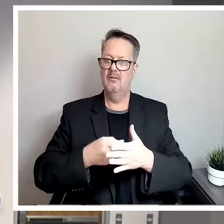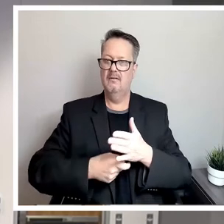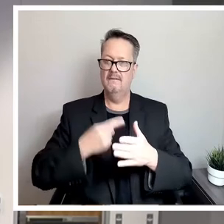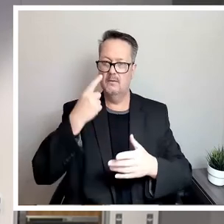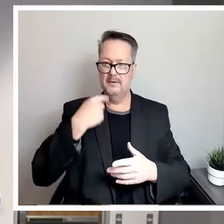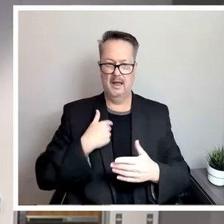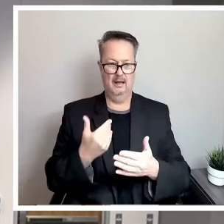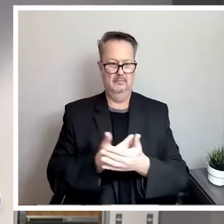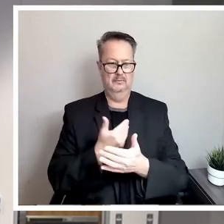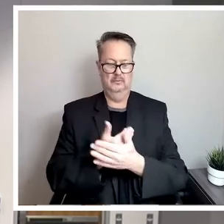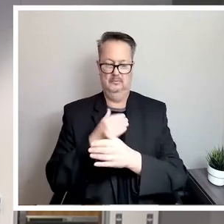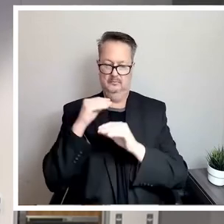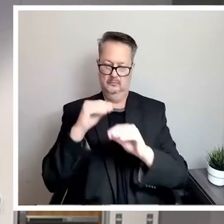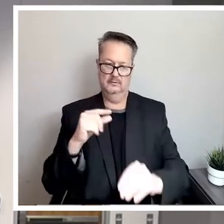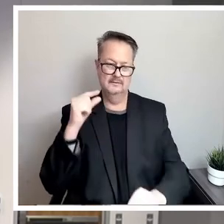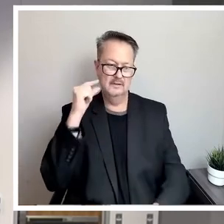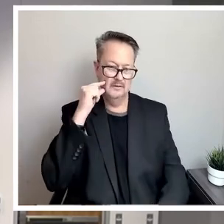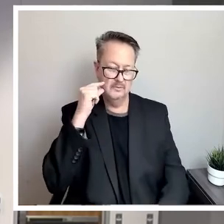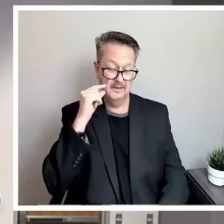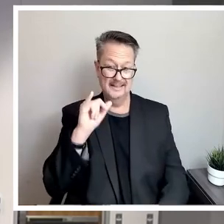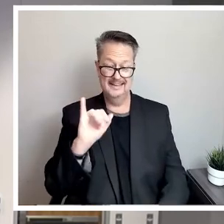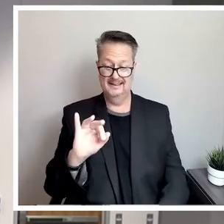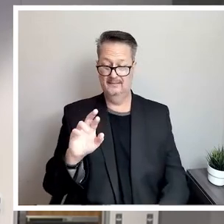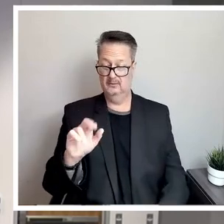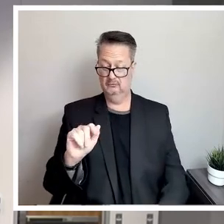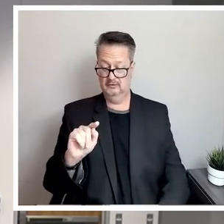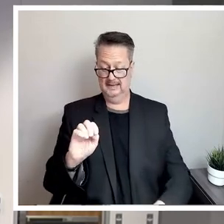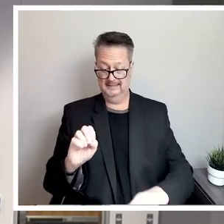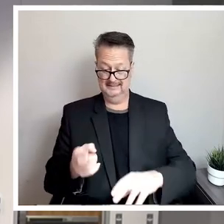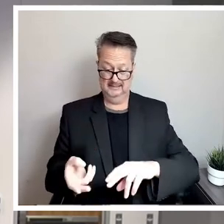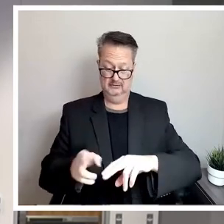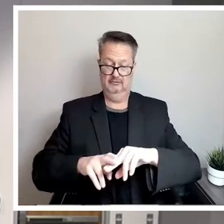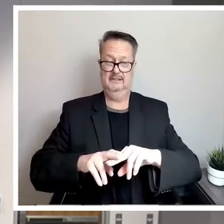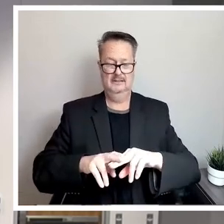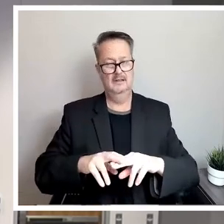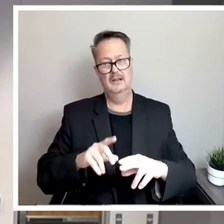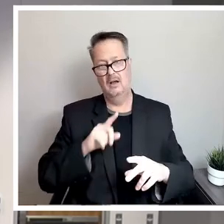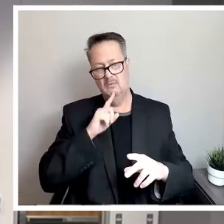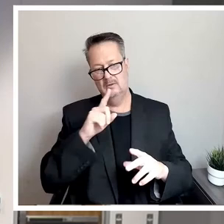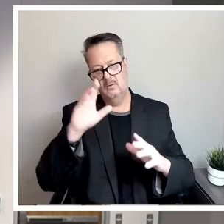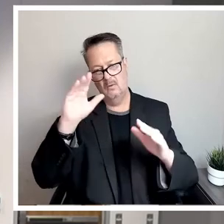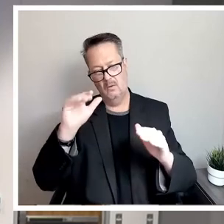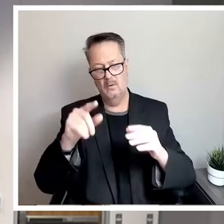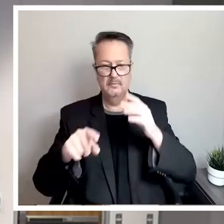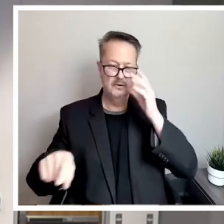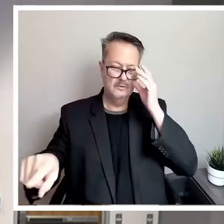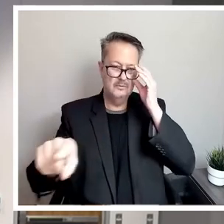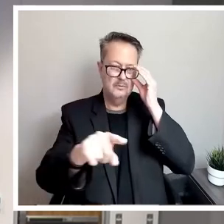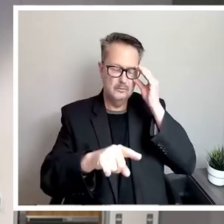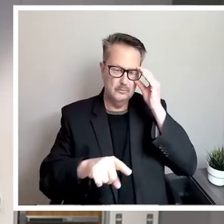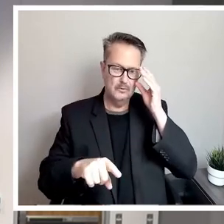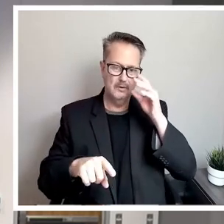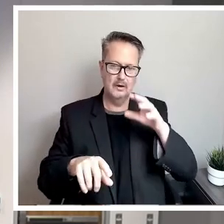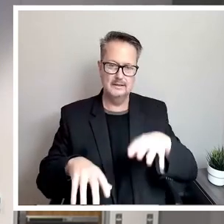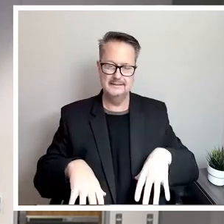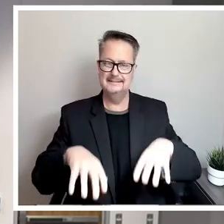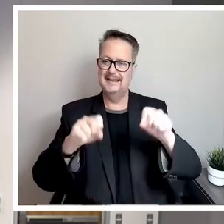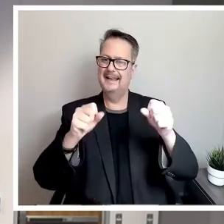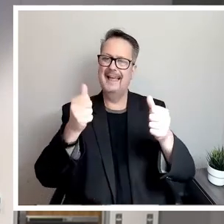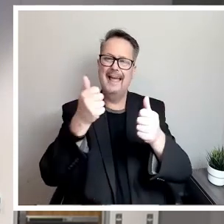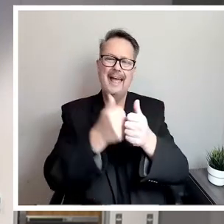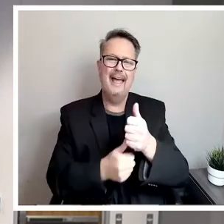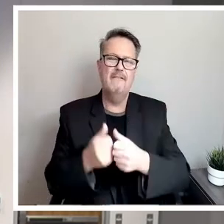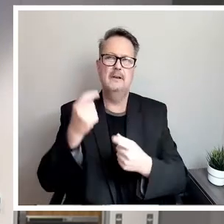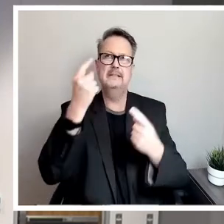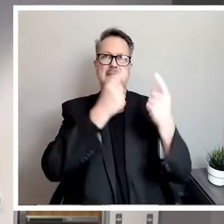Antonio, Texas, if the rates do increase. So I really do hope that you guys are taking every consideration into